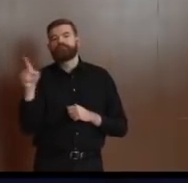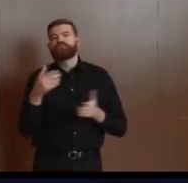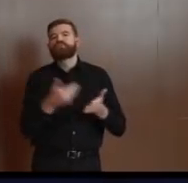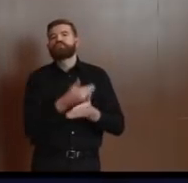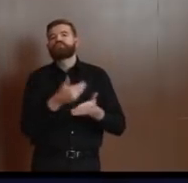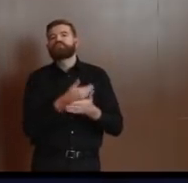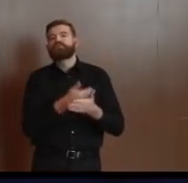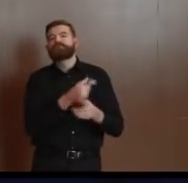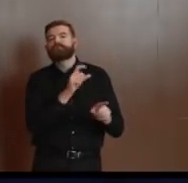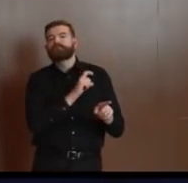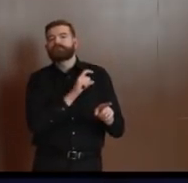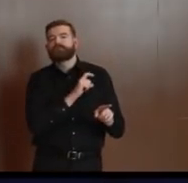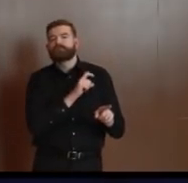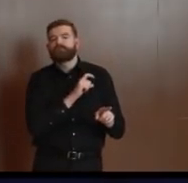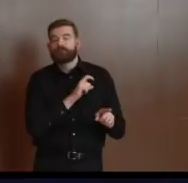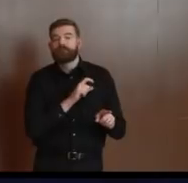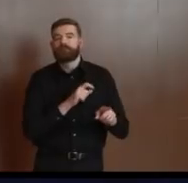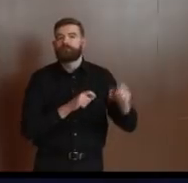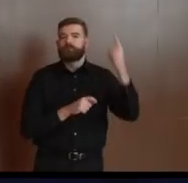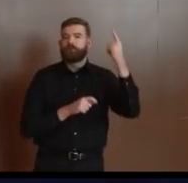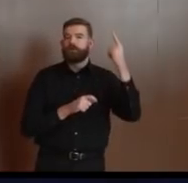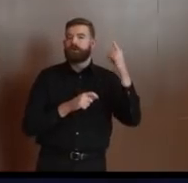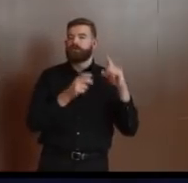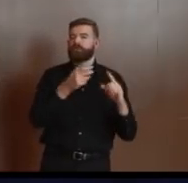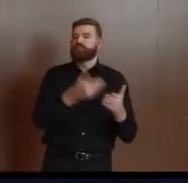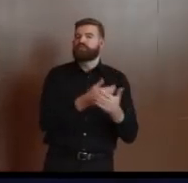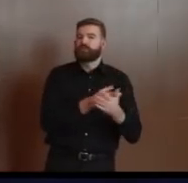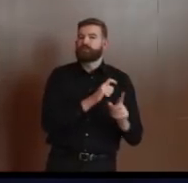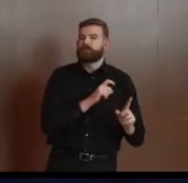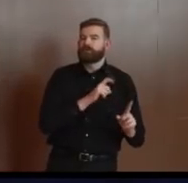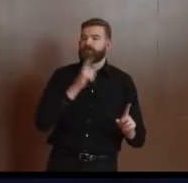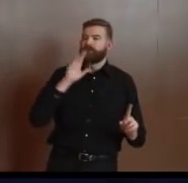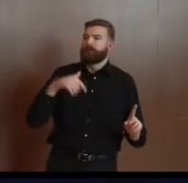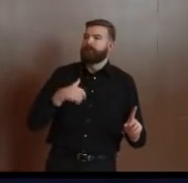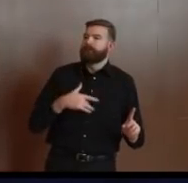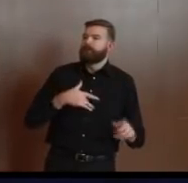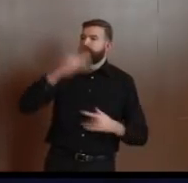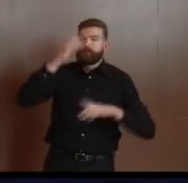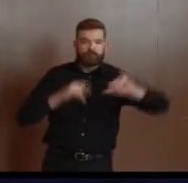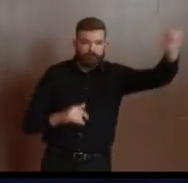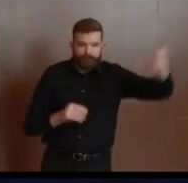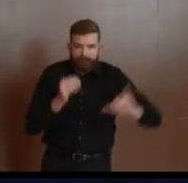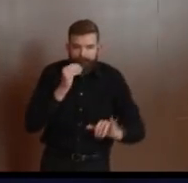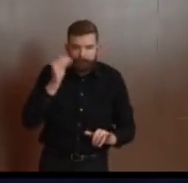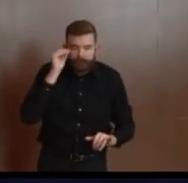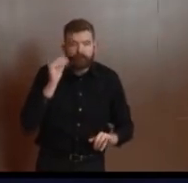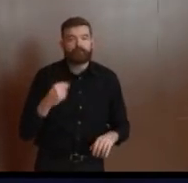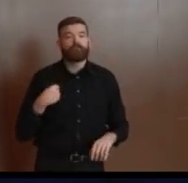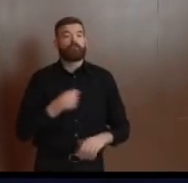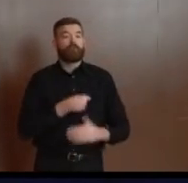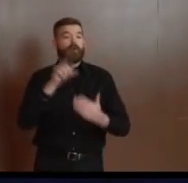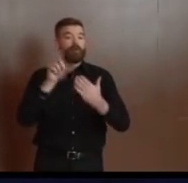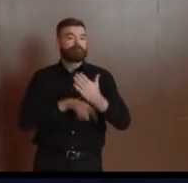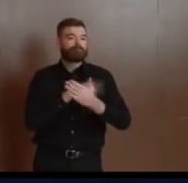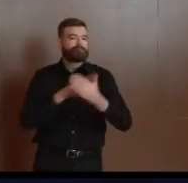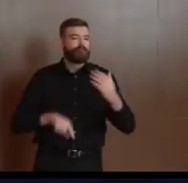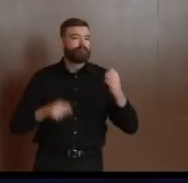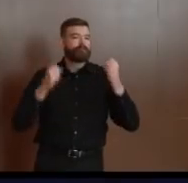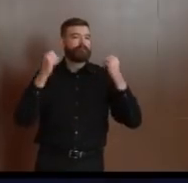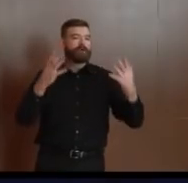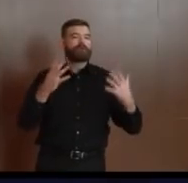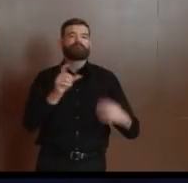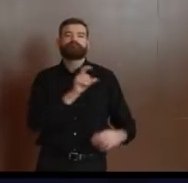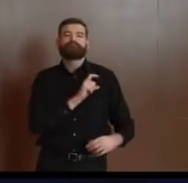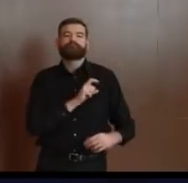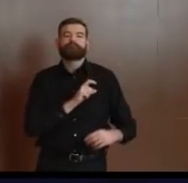canceled, uh, physical training, swimming. We had tried to do all the mitigation strategies and social distancing within the academy and did.